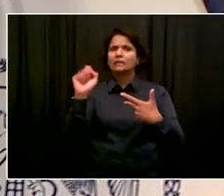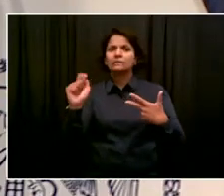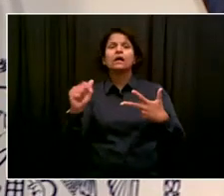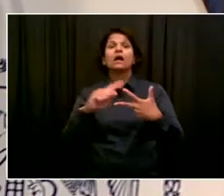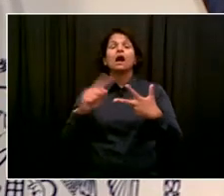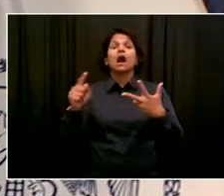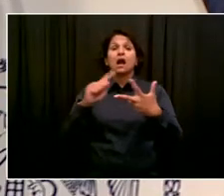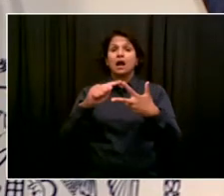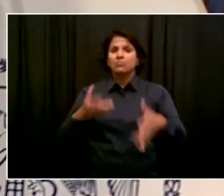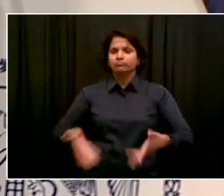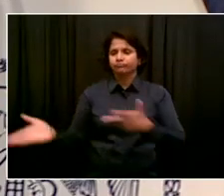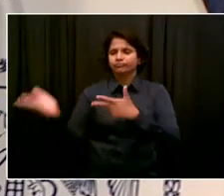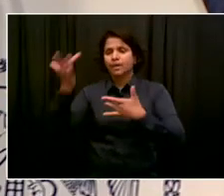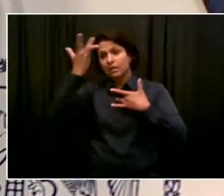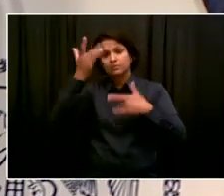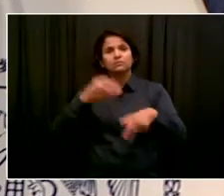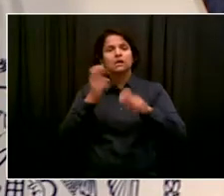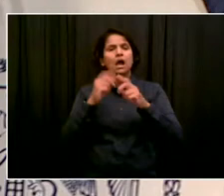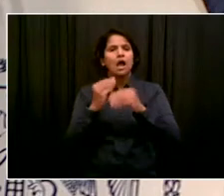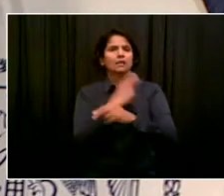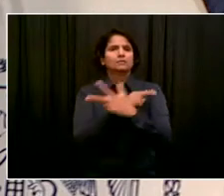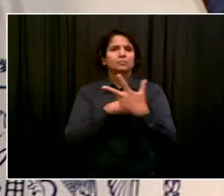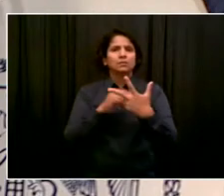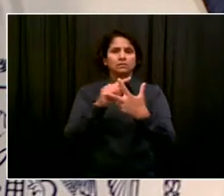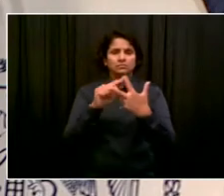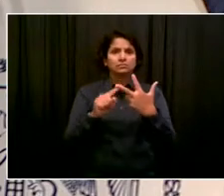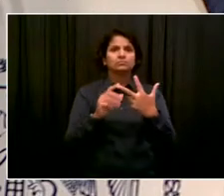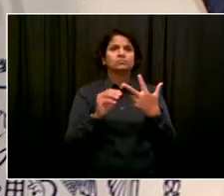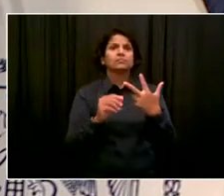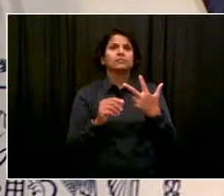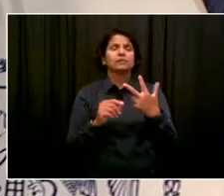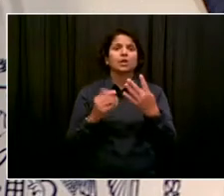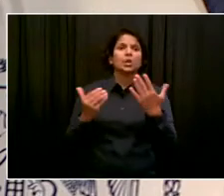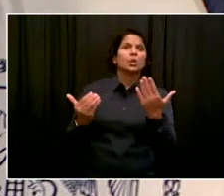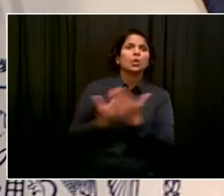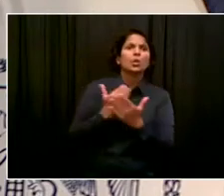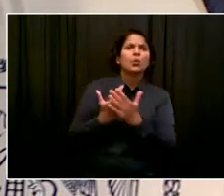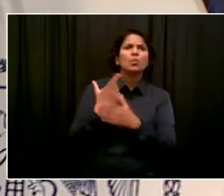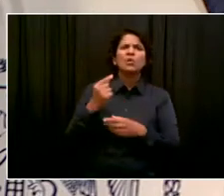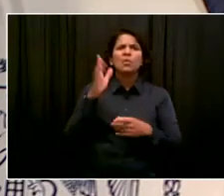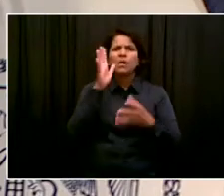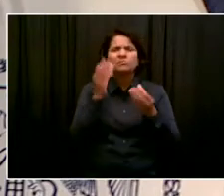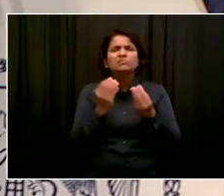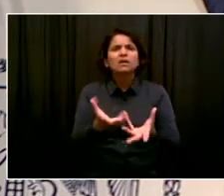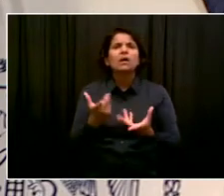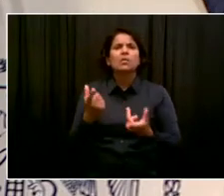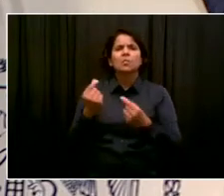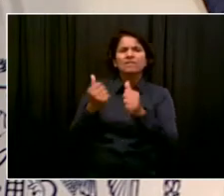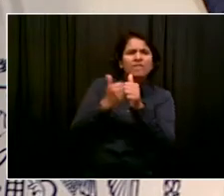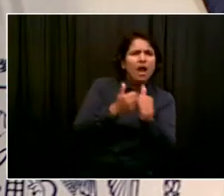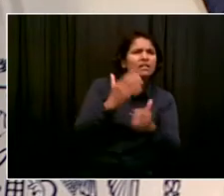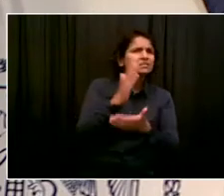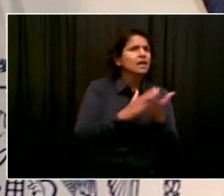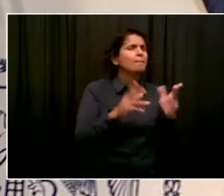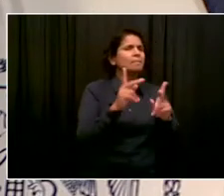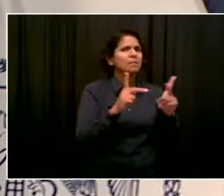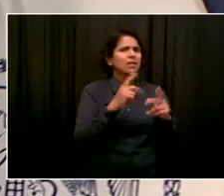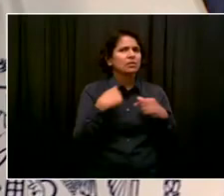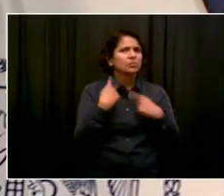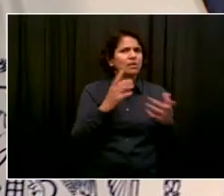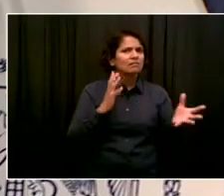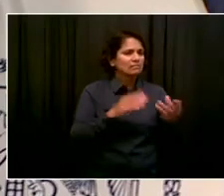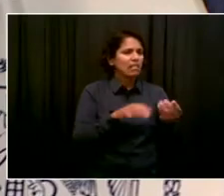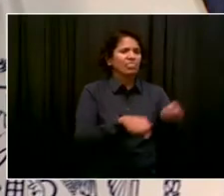talked about in the last few days. We will be phasing this out as part of our morning presentations after this week we won't be talking about anymore, but it will be remaining